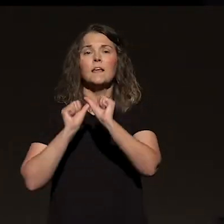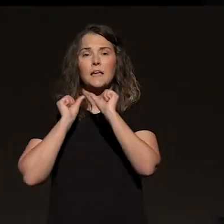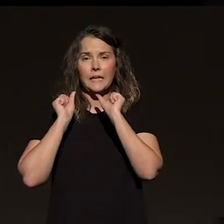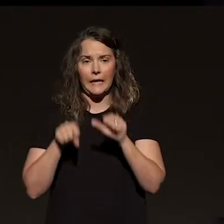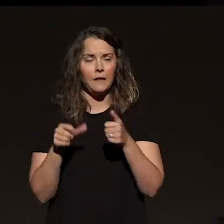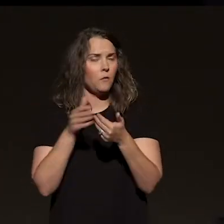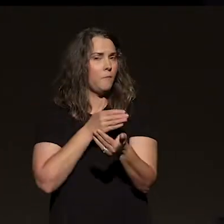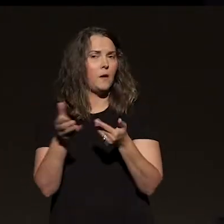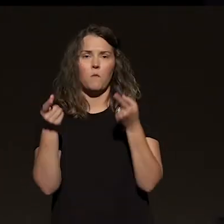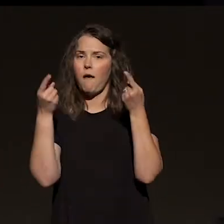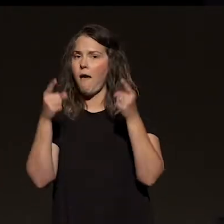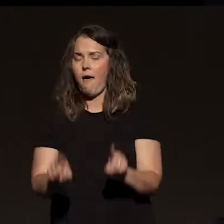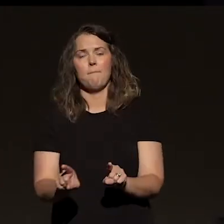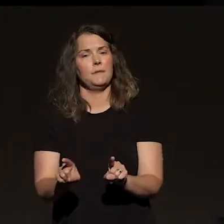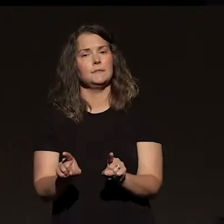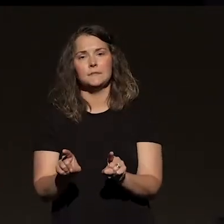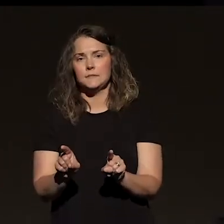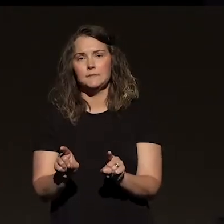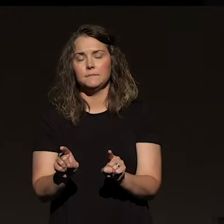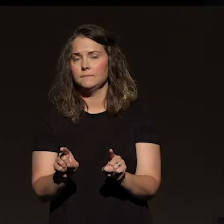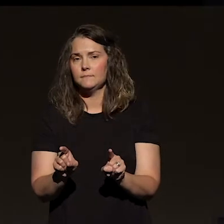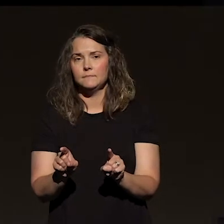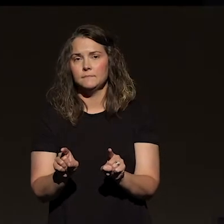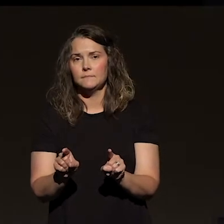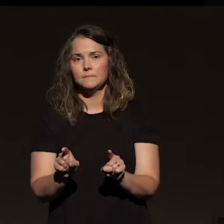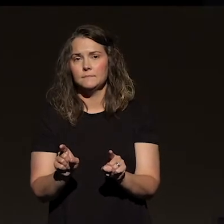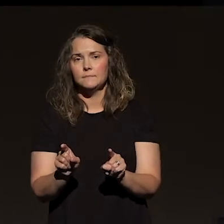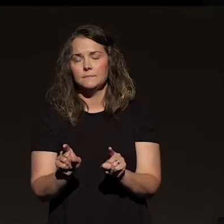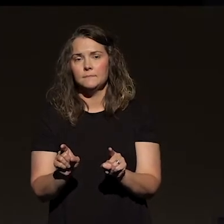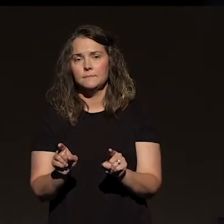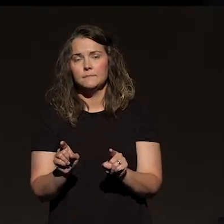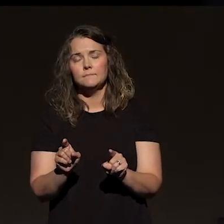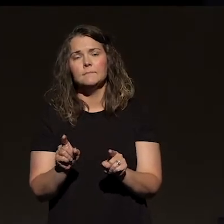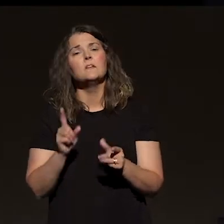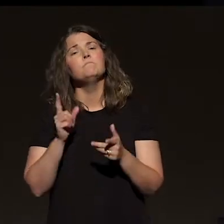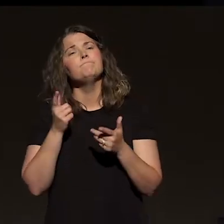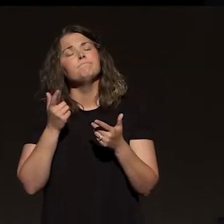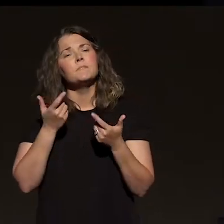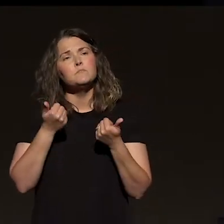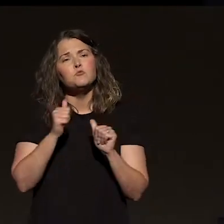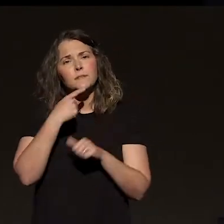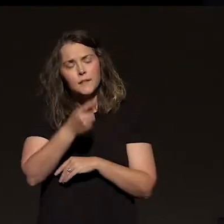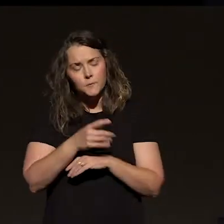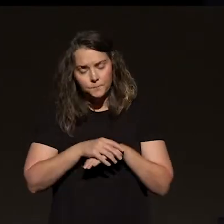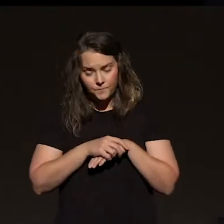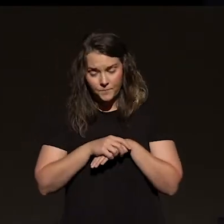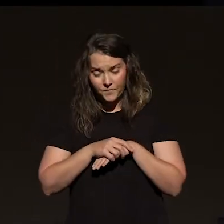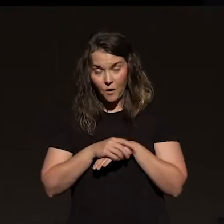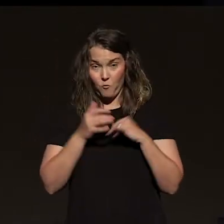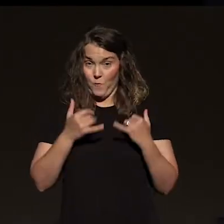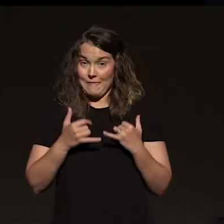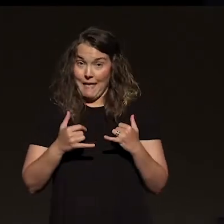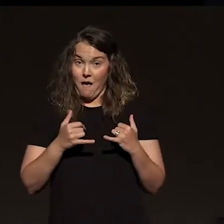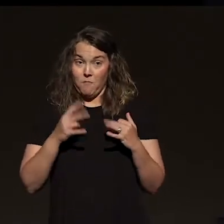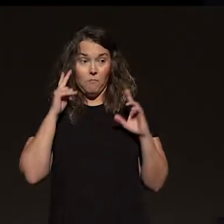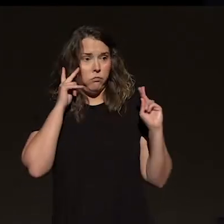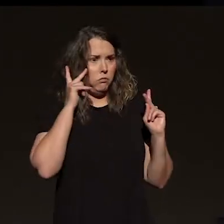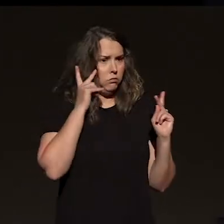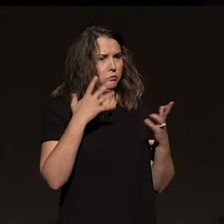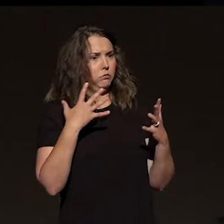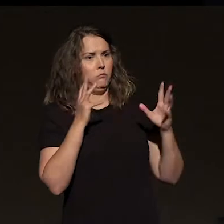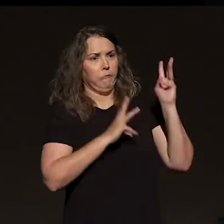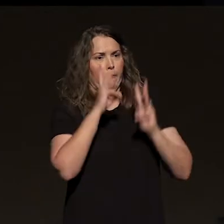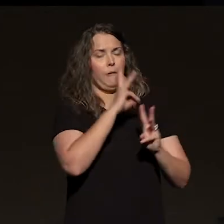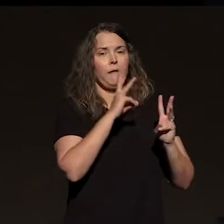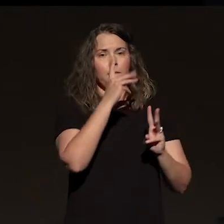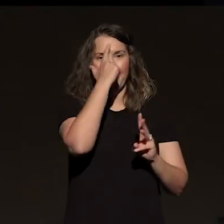what happens in the big scheme of things. So here's what I'm trying to say to you. Don't freak out right now because you're in the